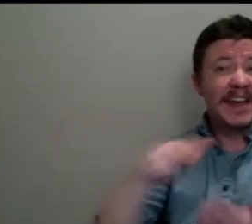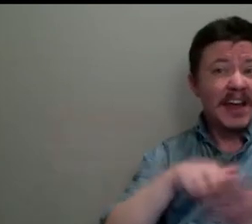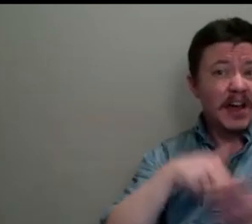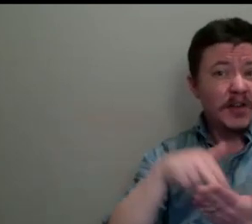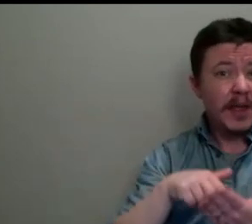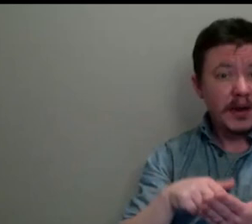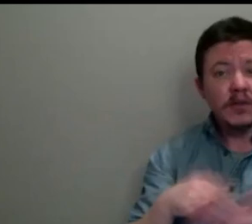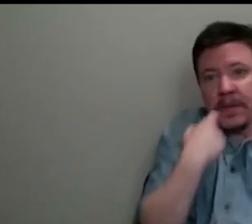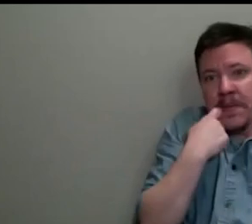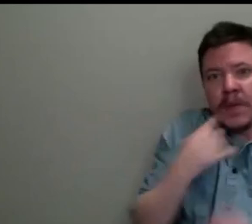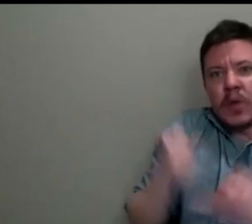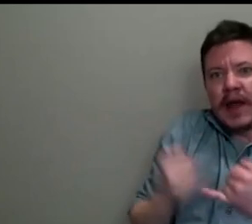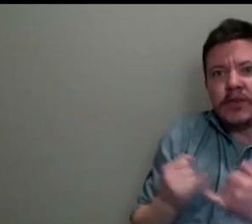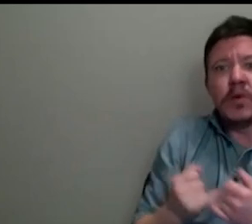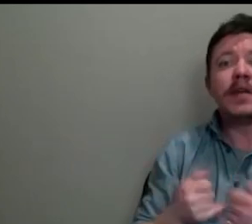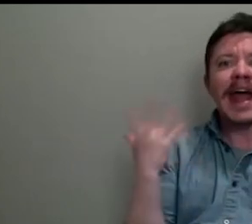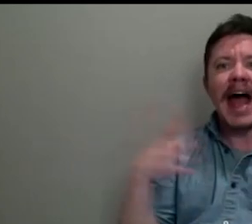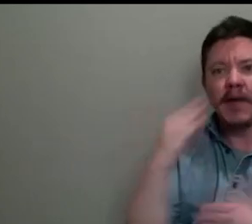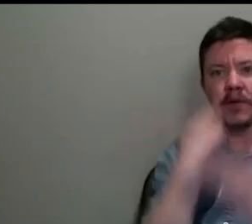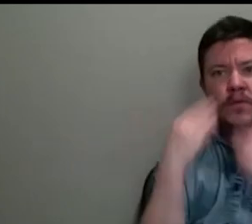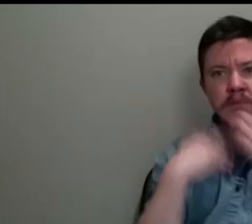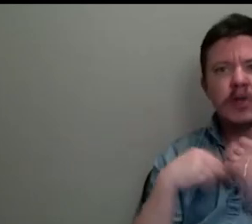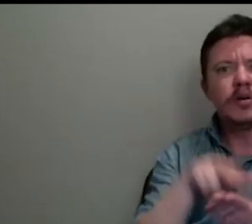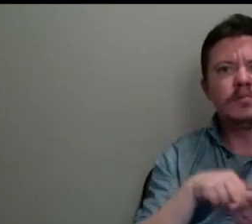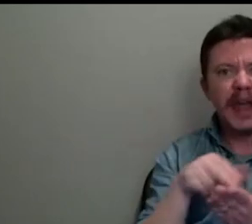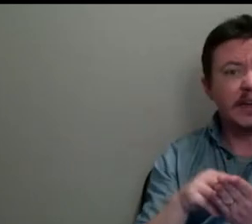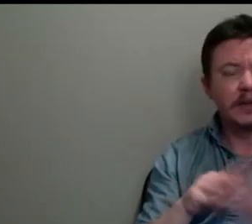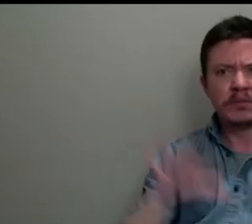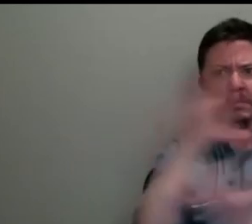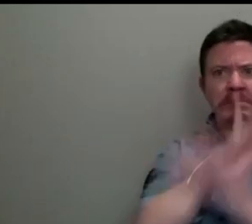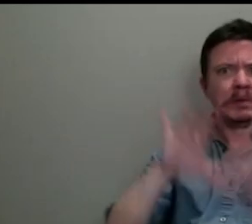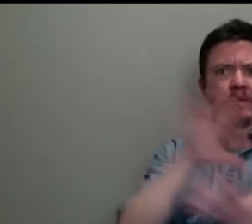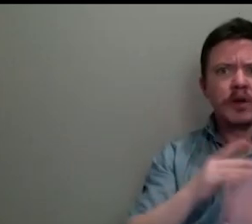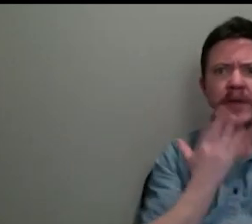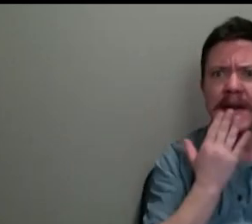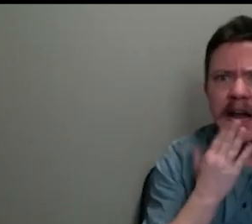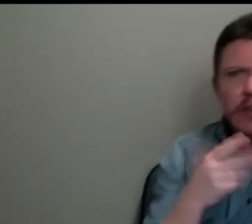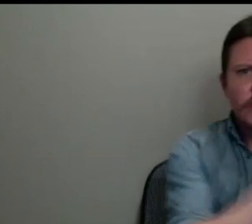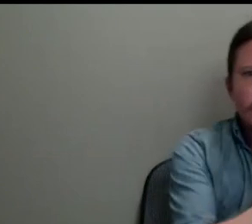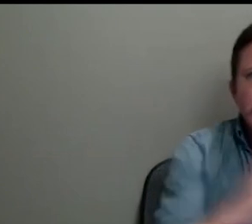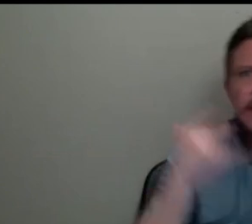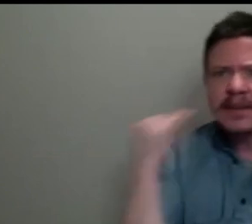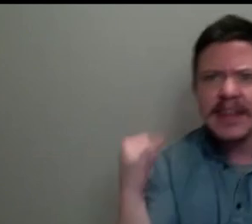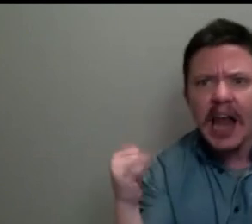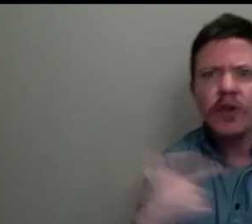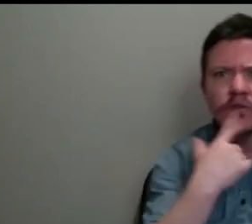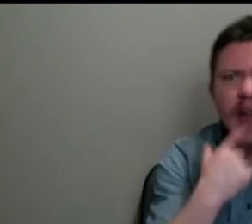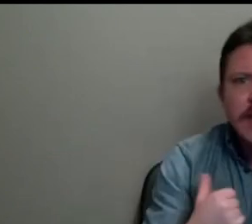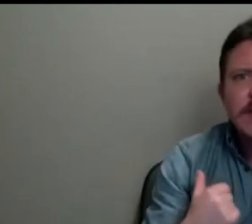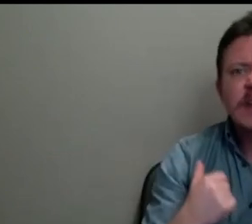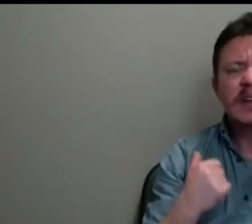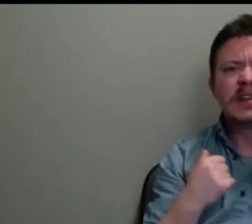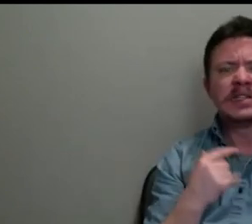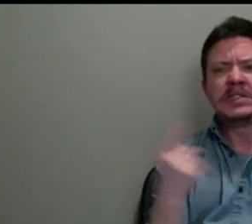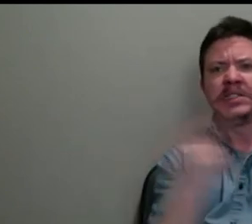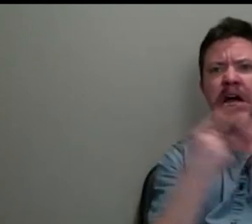actually, after the meal, is this kind of, you know, crazy mix of greens and yellows and reds and clashing patterns